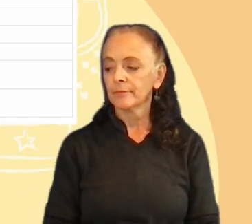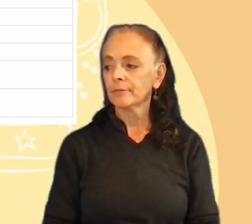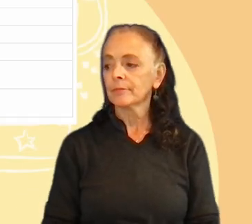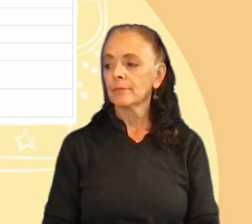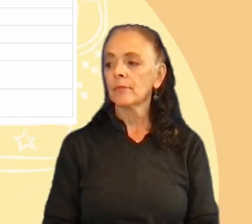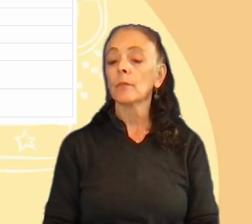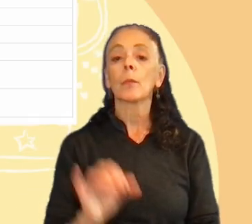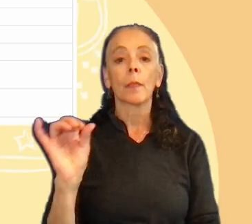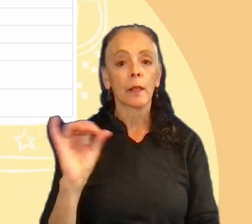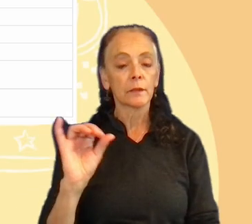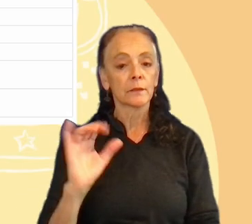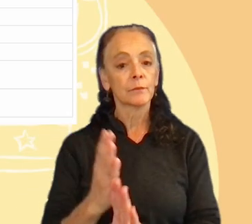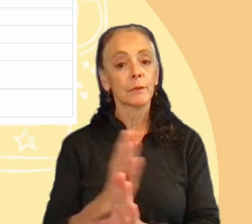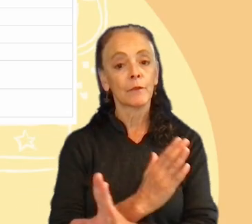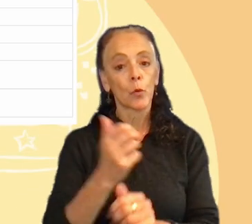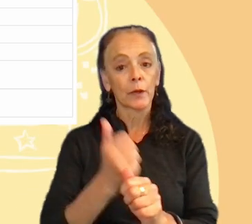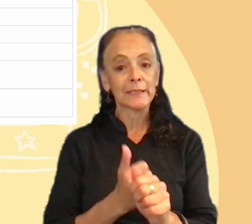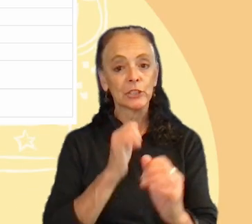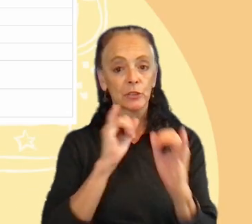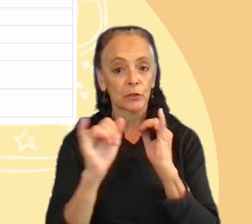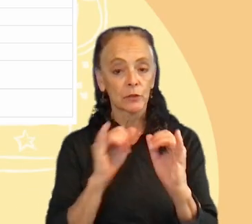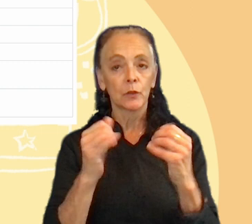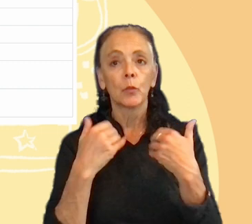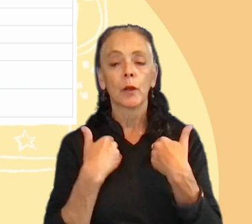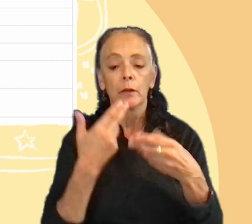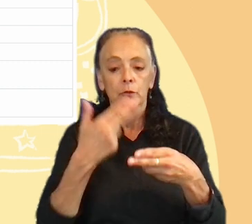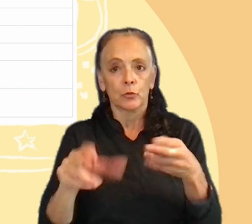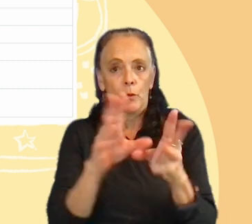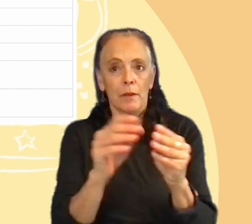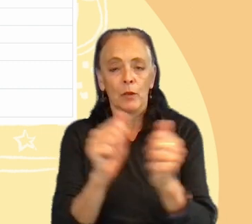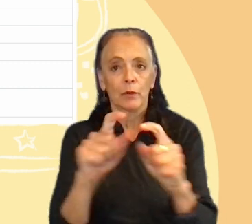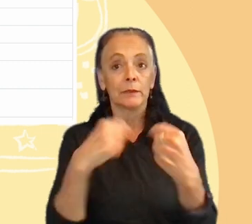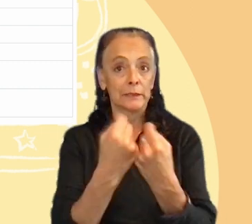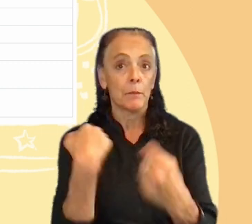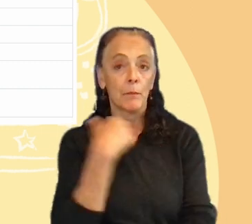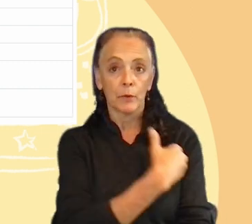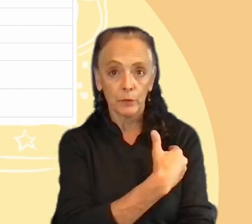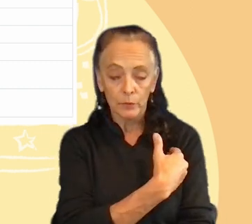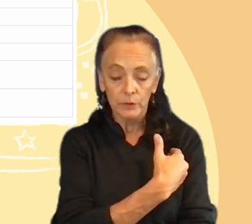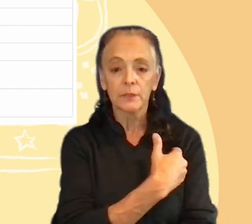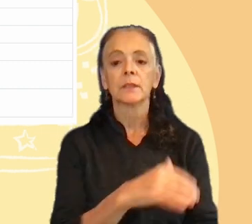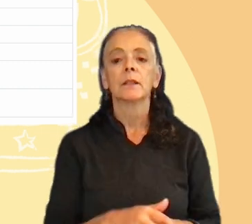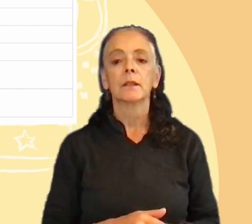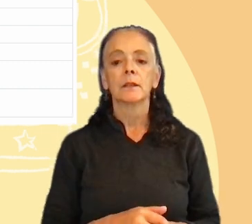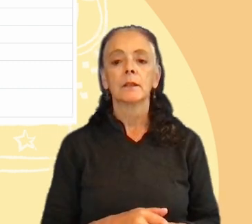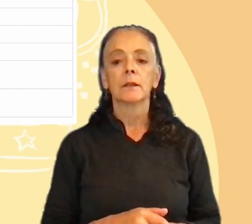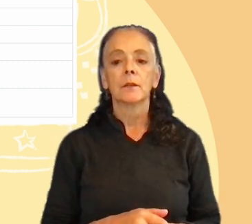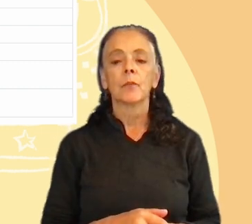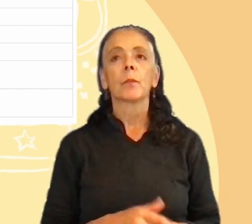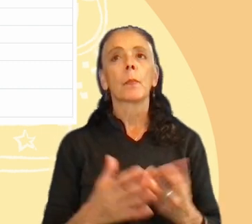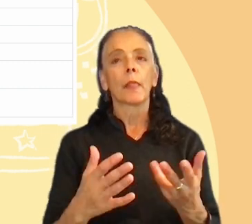Also, before each interview, we had a short meeting with team members. And we would